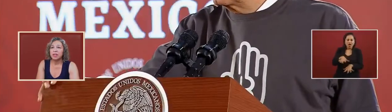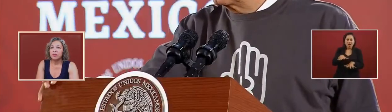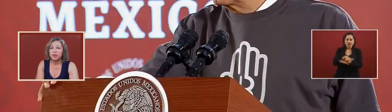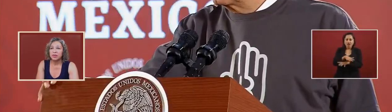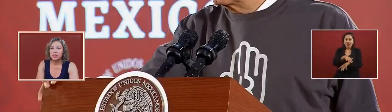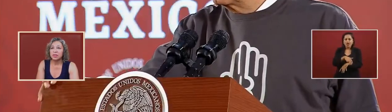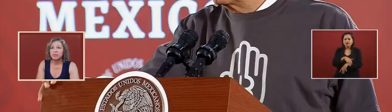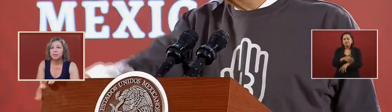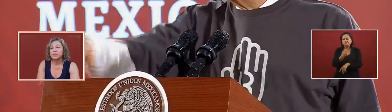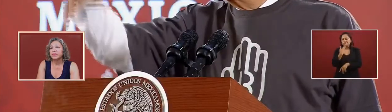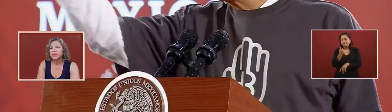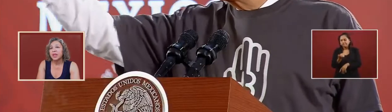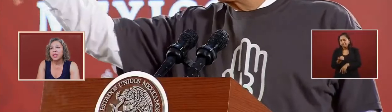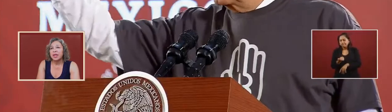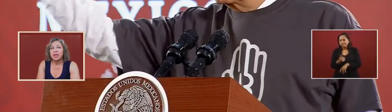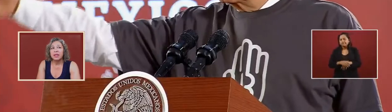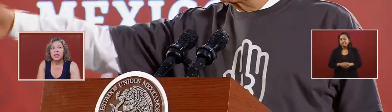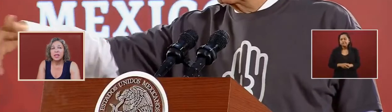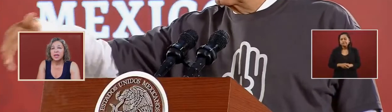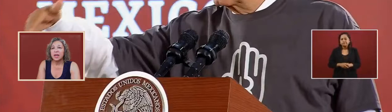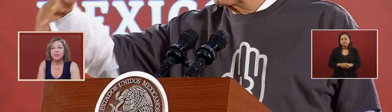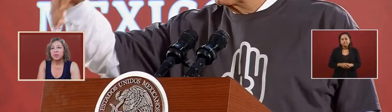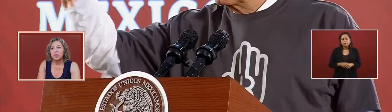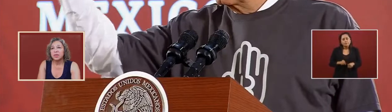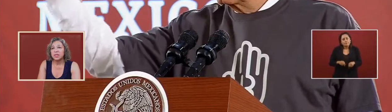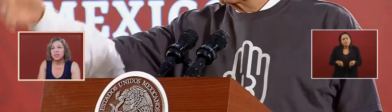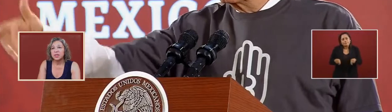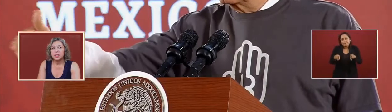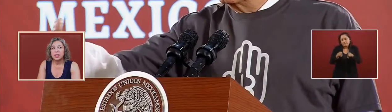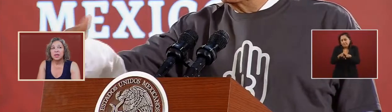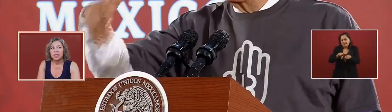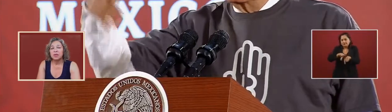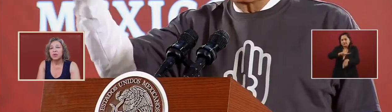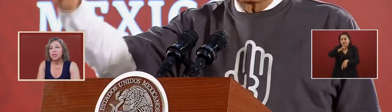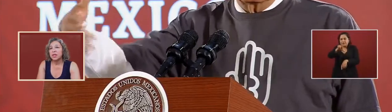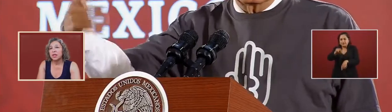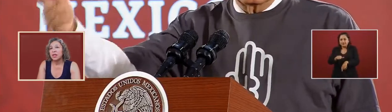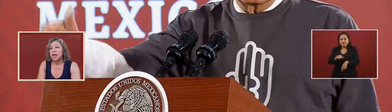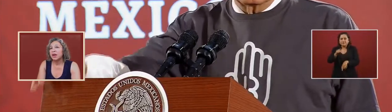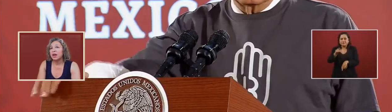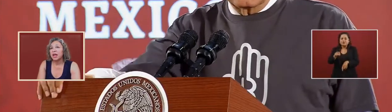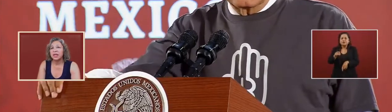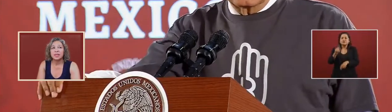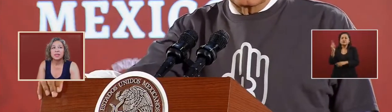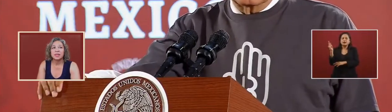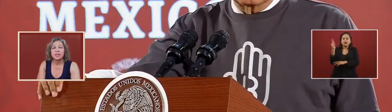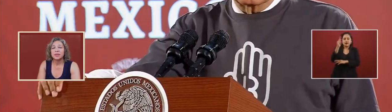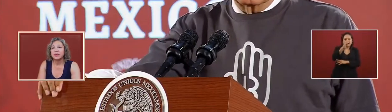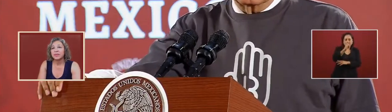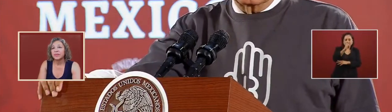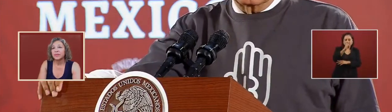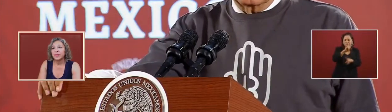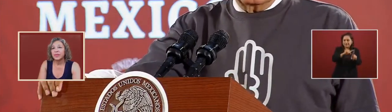of telephones they did it afterwards with the airlines